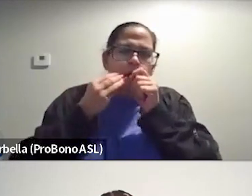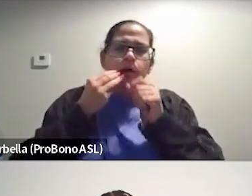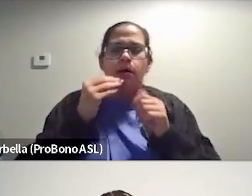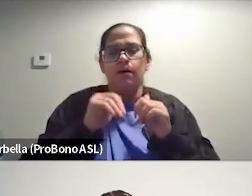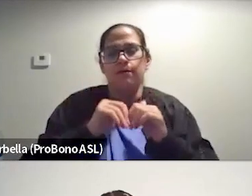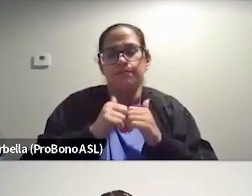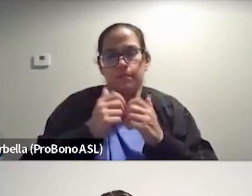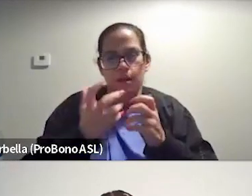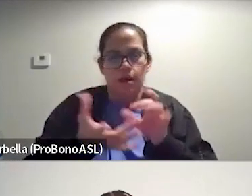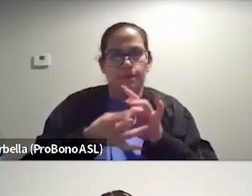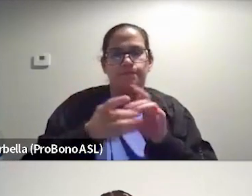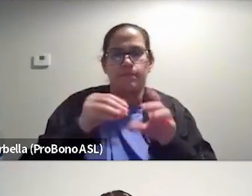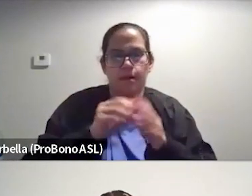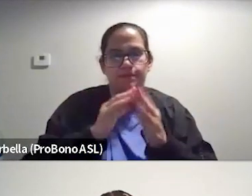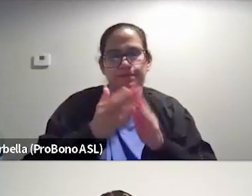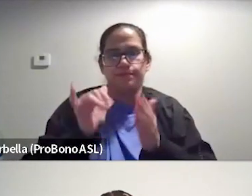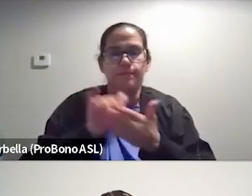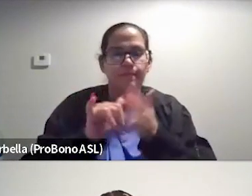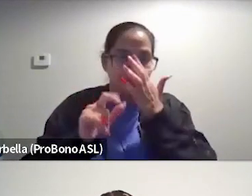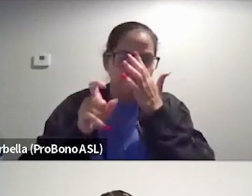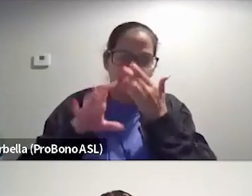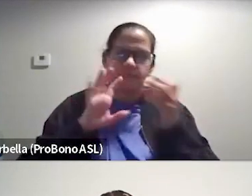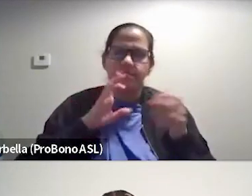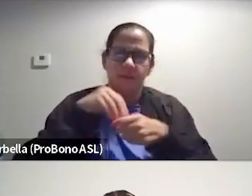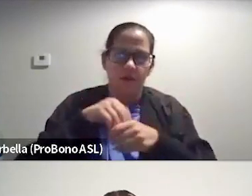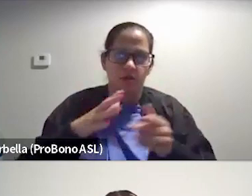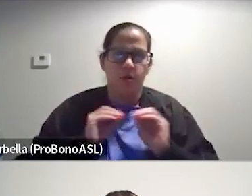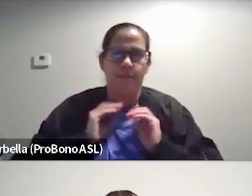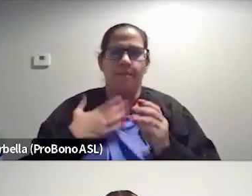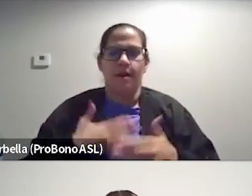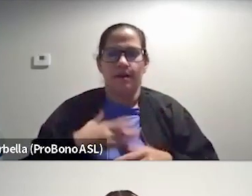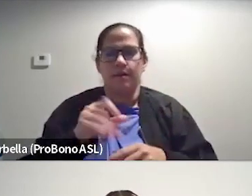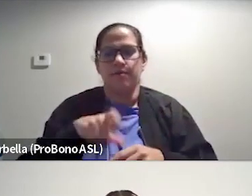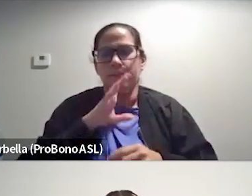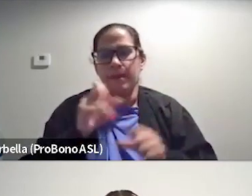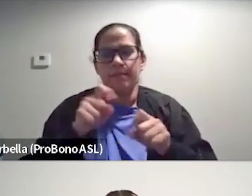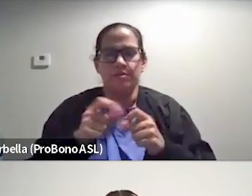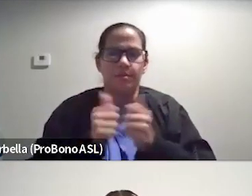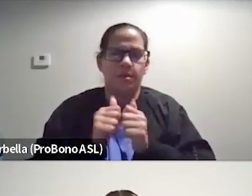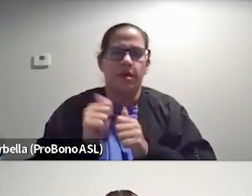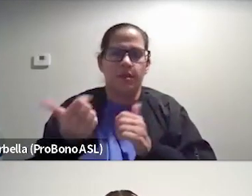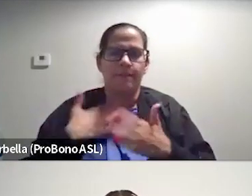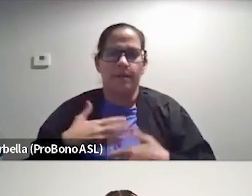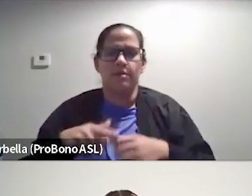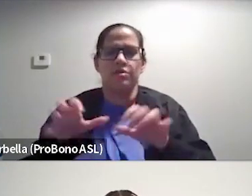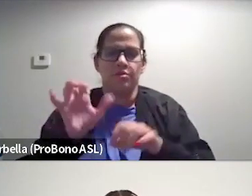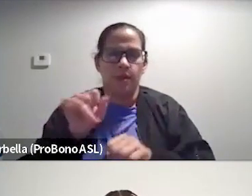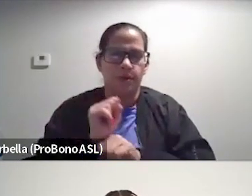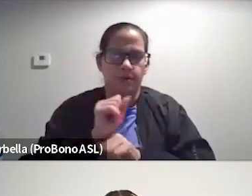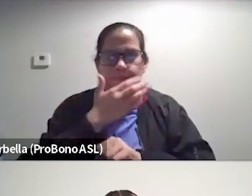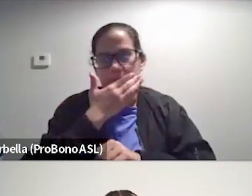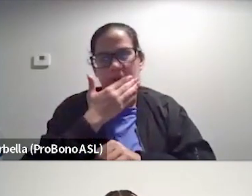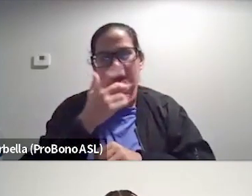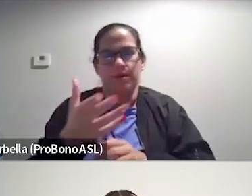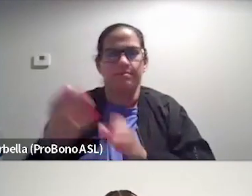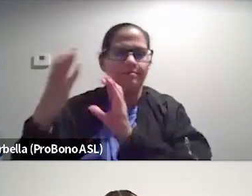both connects you and community that is, you gotta be in your own body and you have to be able to be with other bodies to do that work. When you're taking